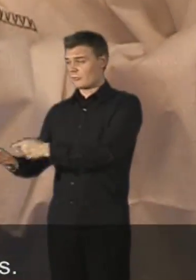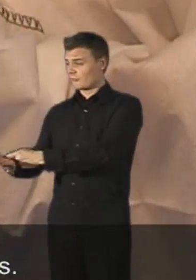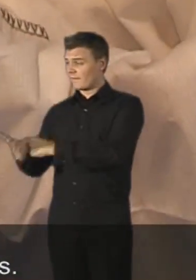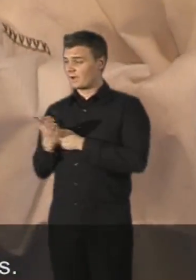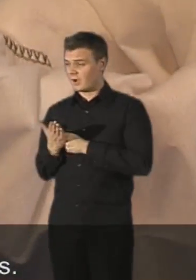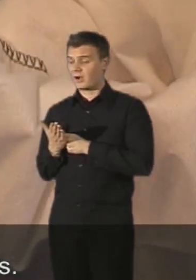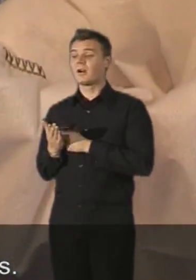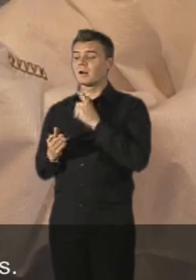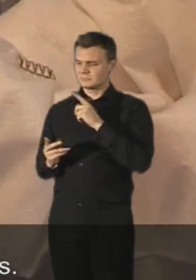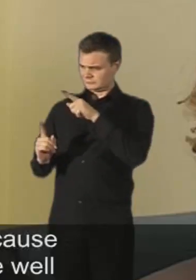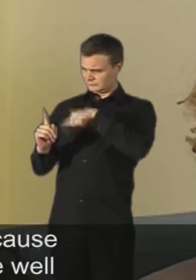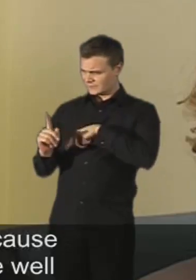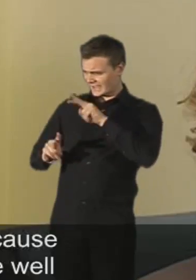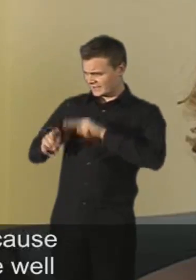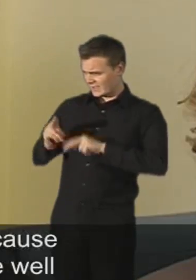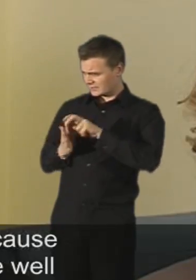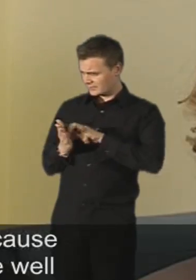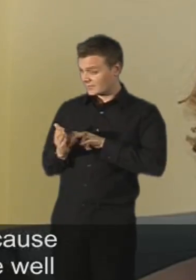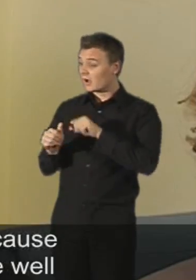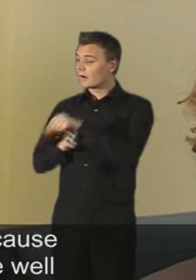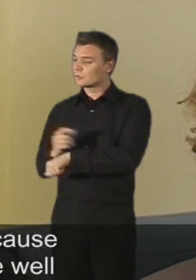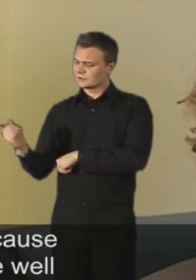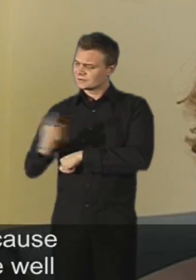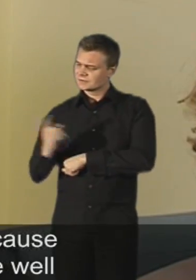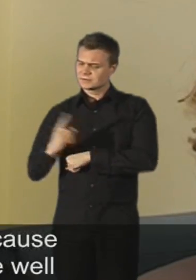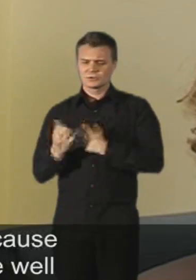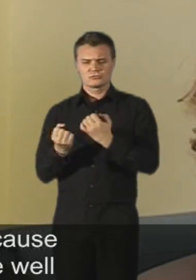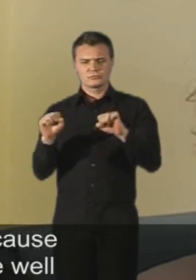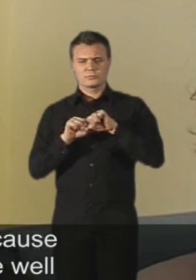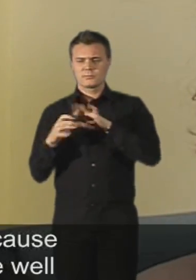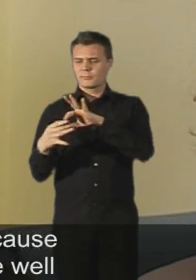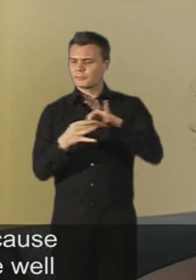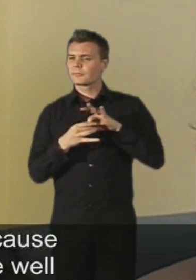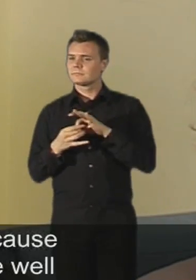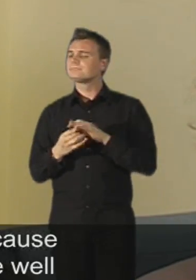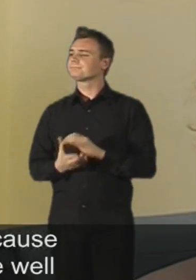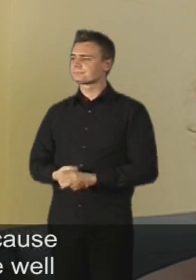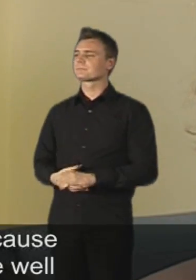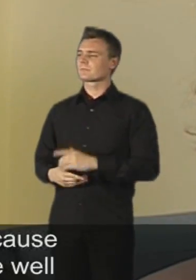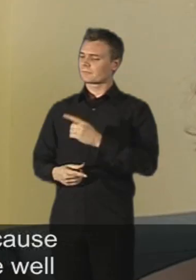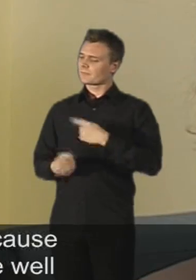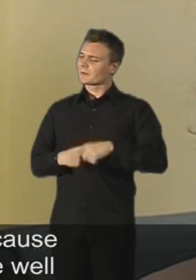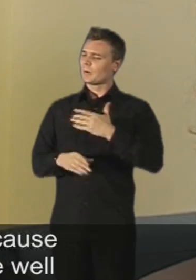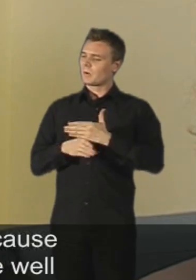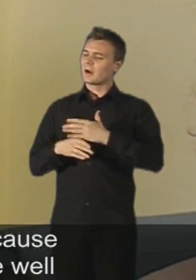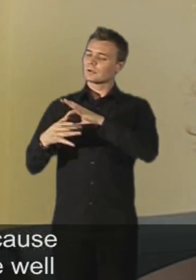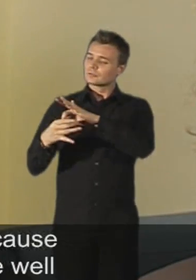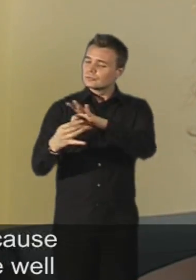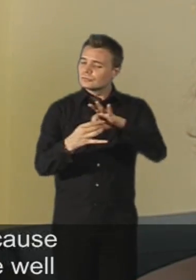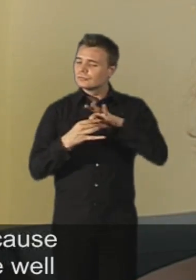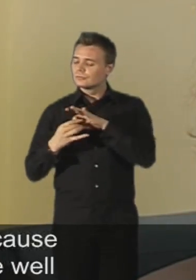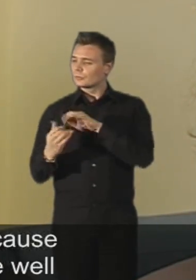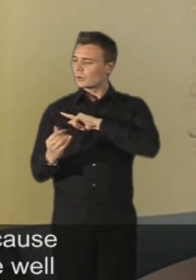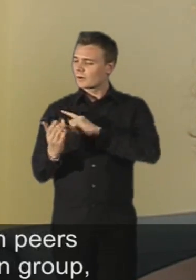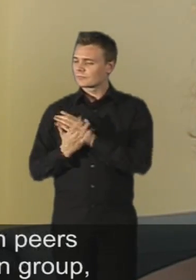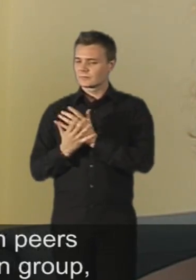work with their peers. We tend to really work in groups because a lot of these children can